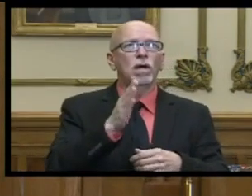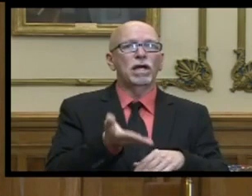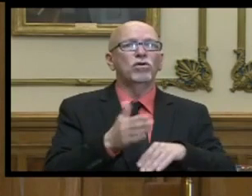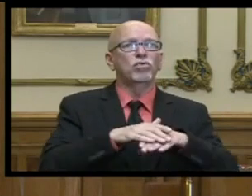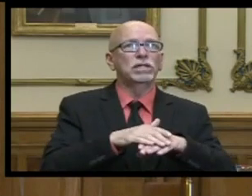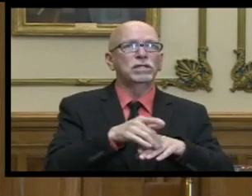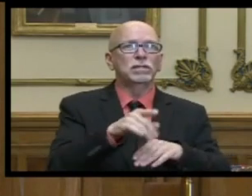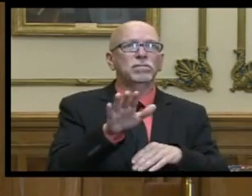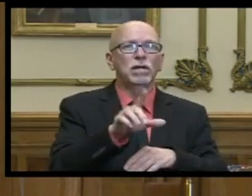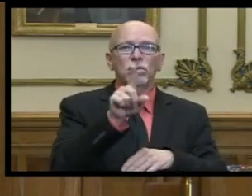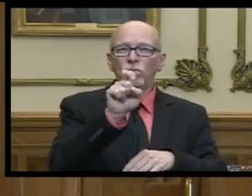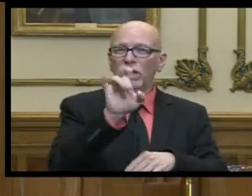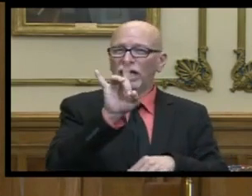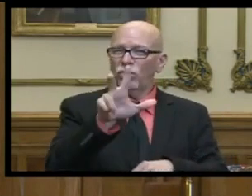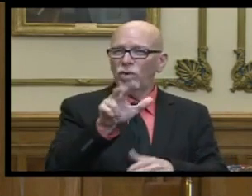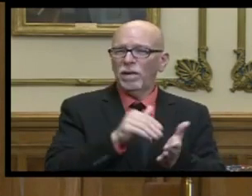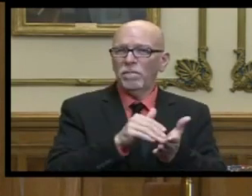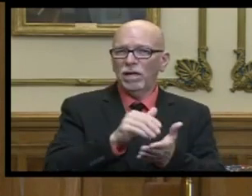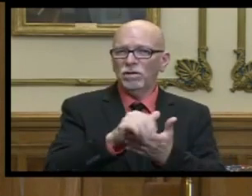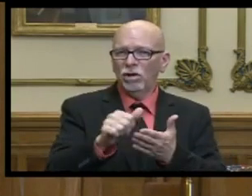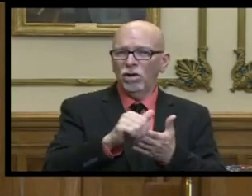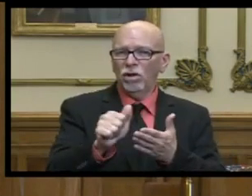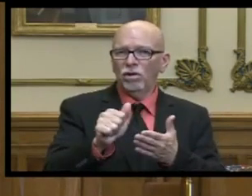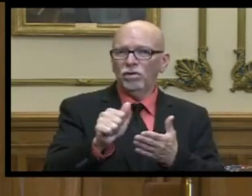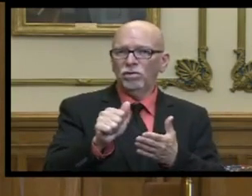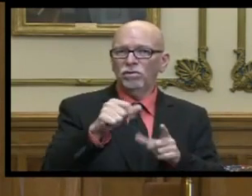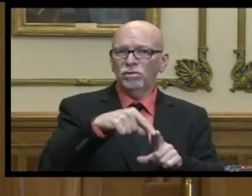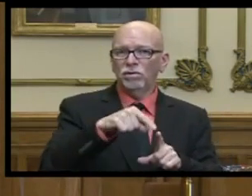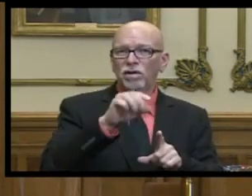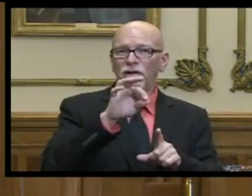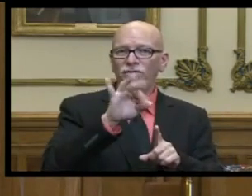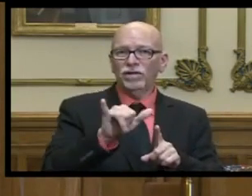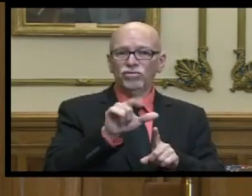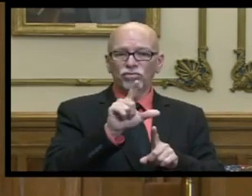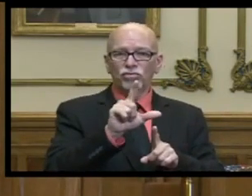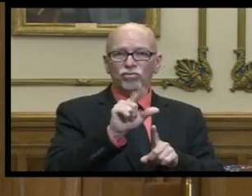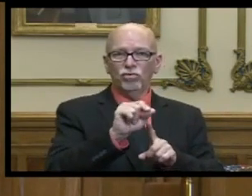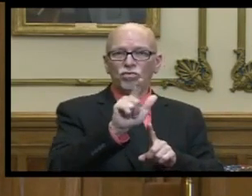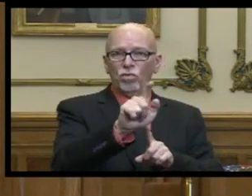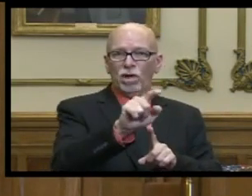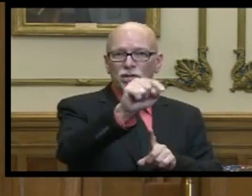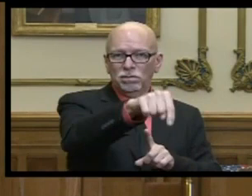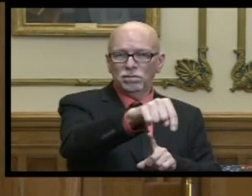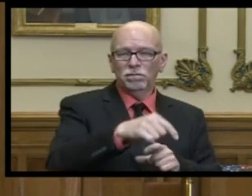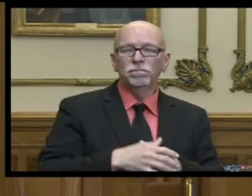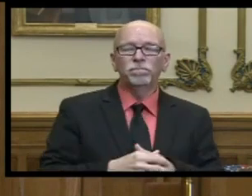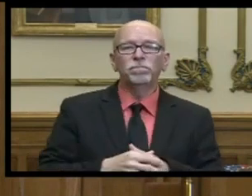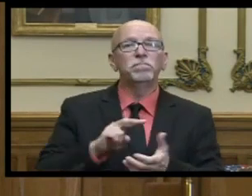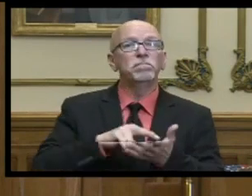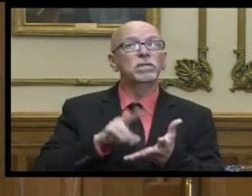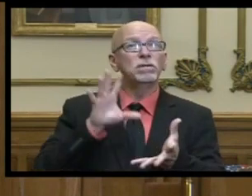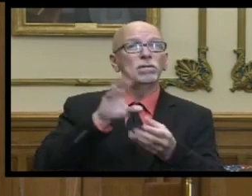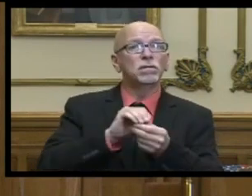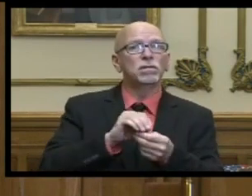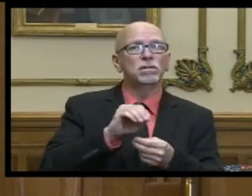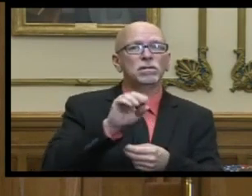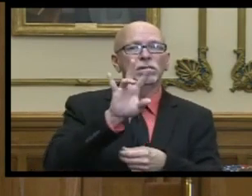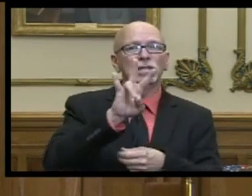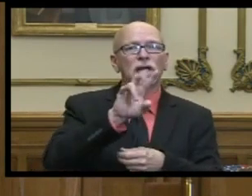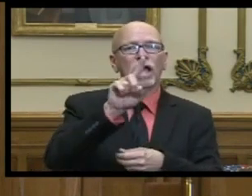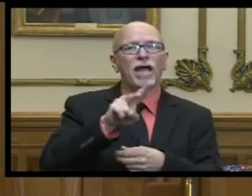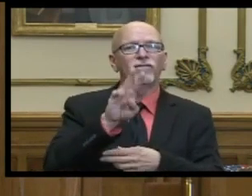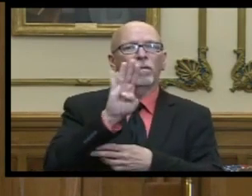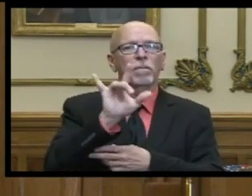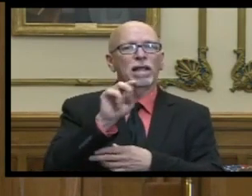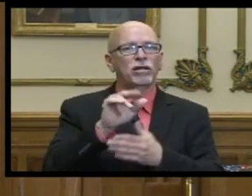increase almost 183 million dollars for fiscal year 21 to a total of over seven and a half